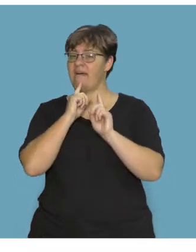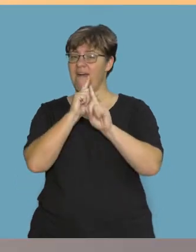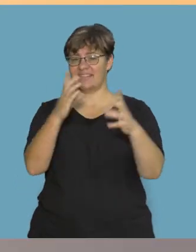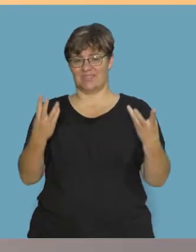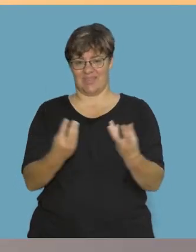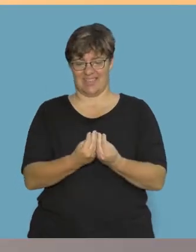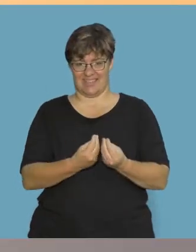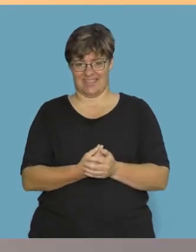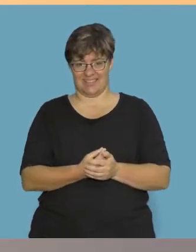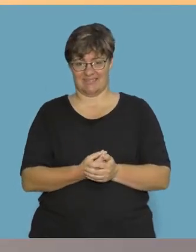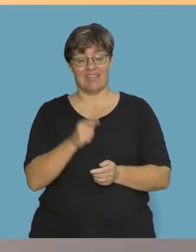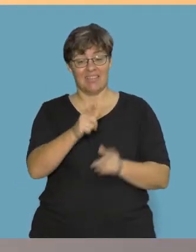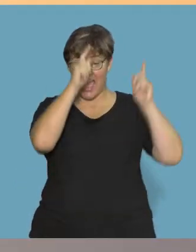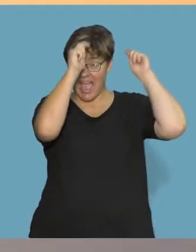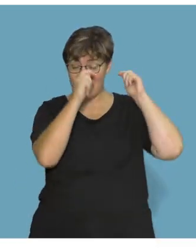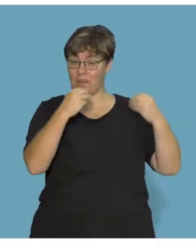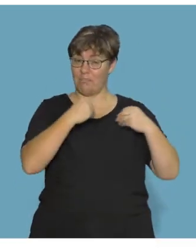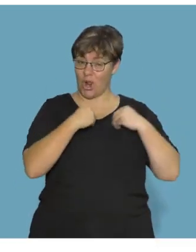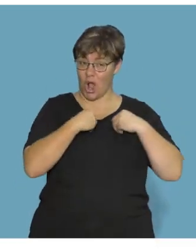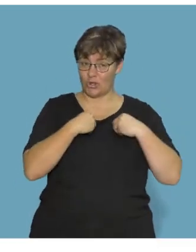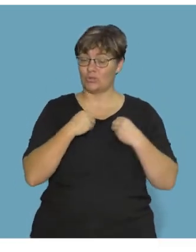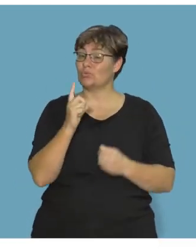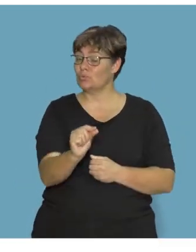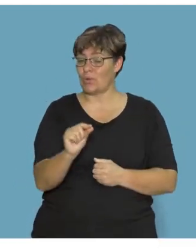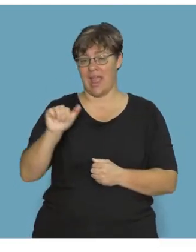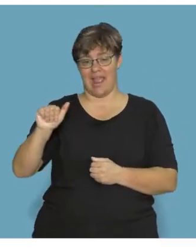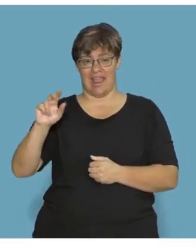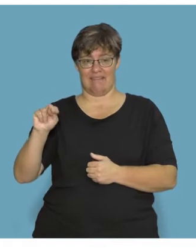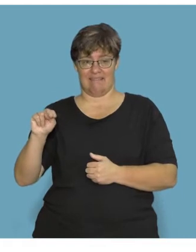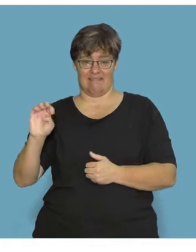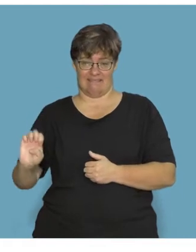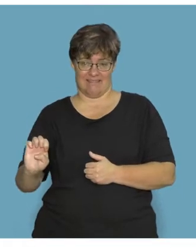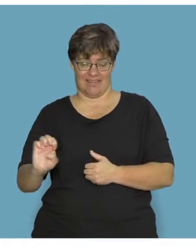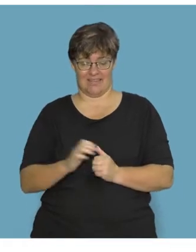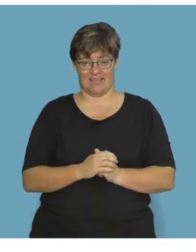Let's answer the question together. The hat belongs to Nomsa.